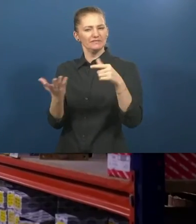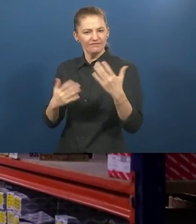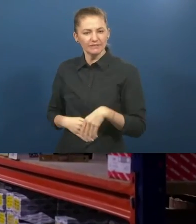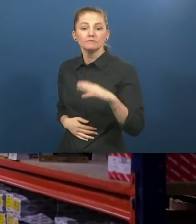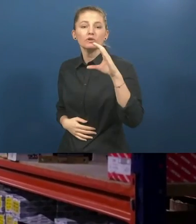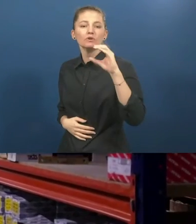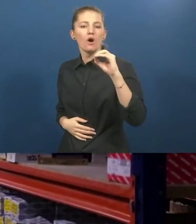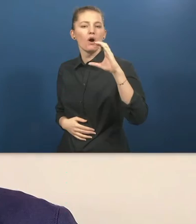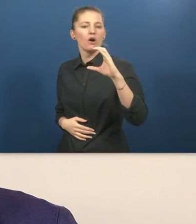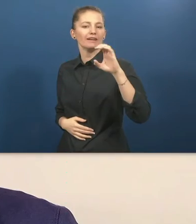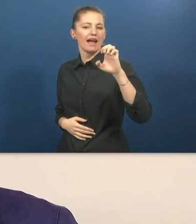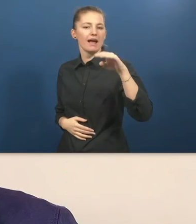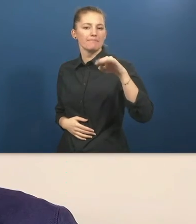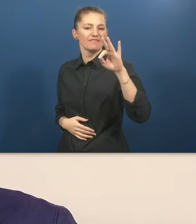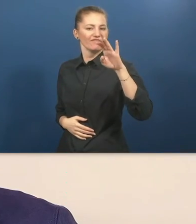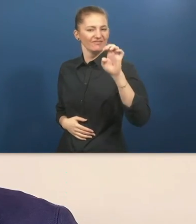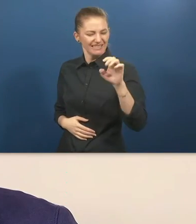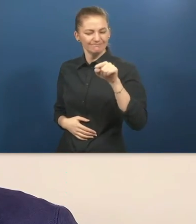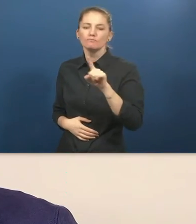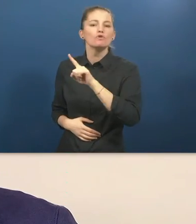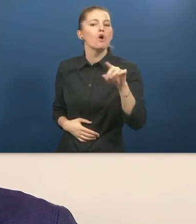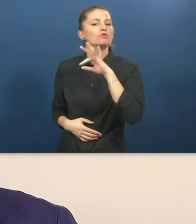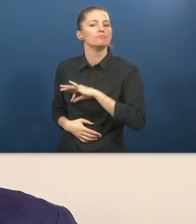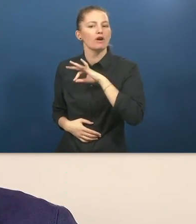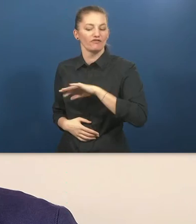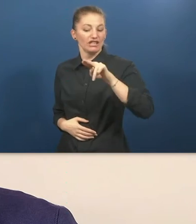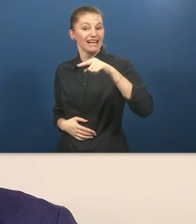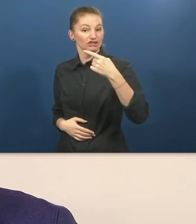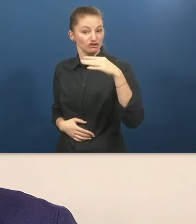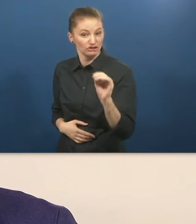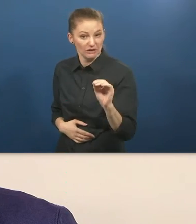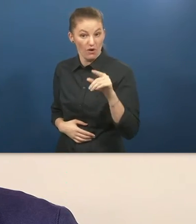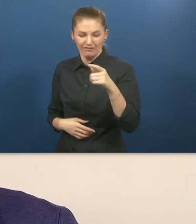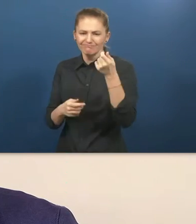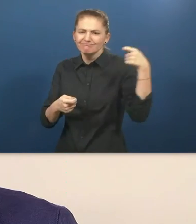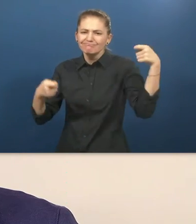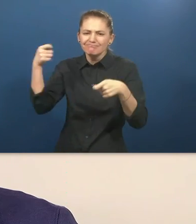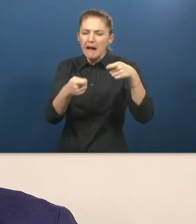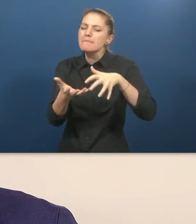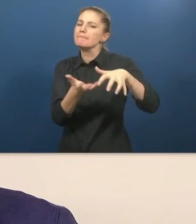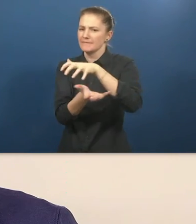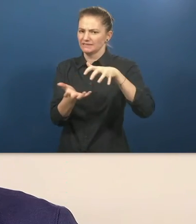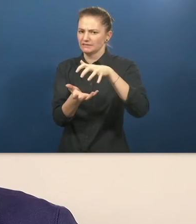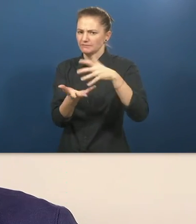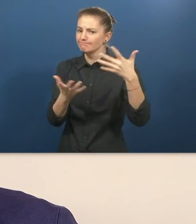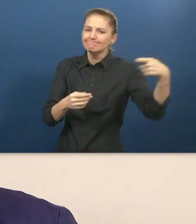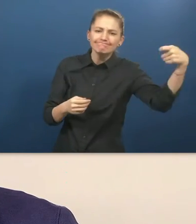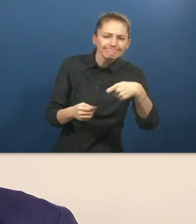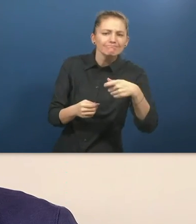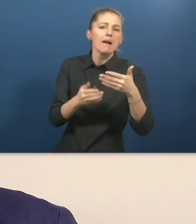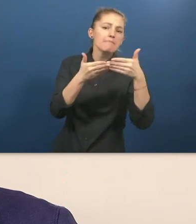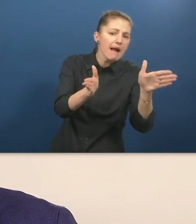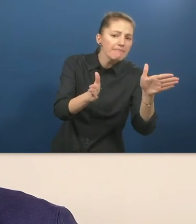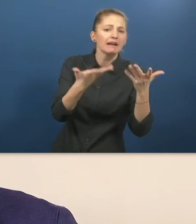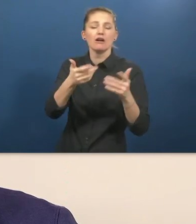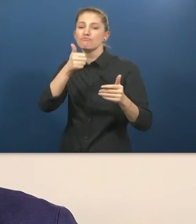COCENFE is a non-profitable goal. The financing model is mixed and is based mainly on attractive public and private funding based on